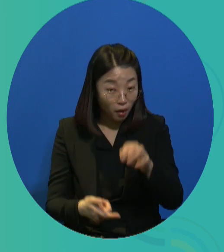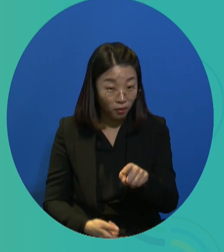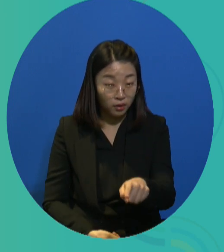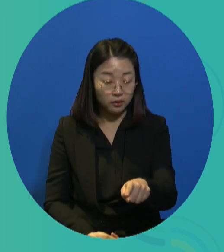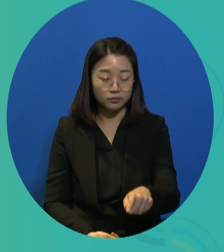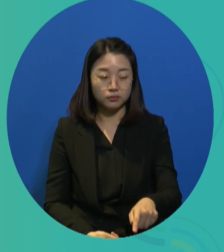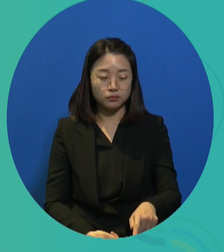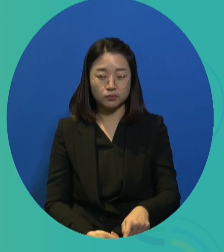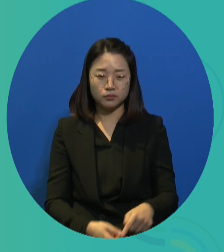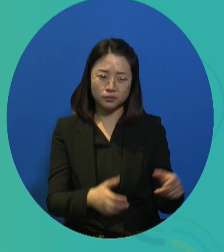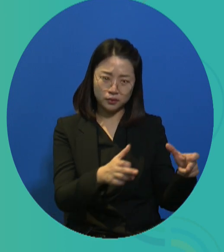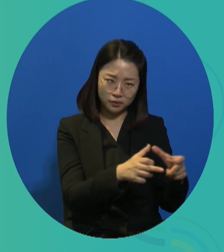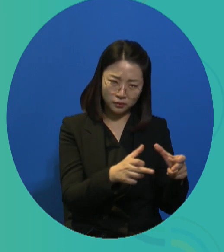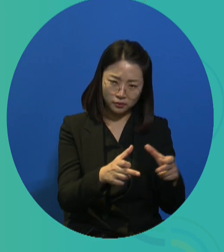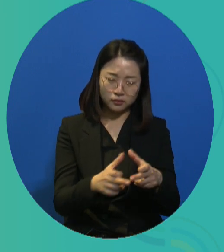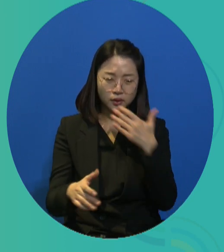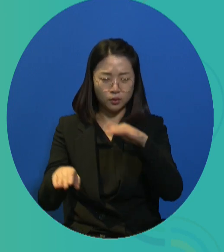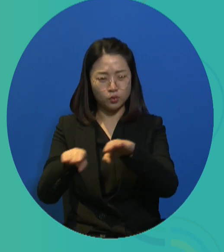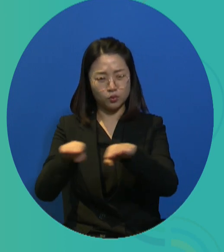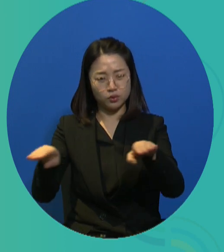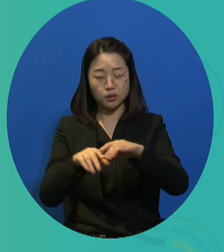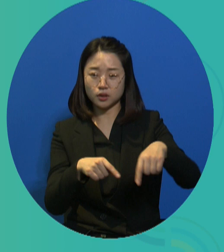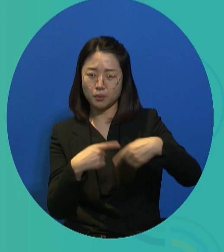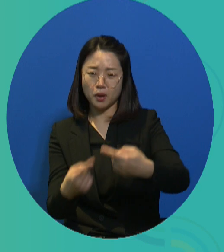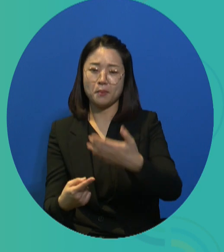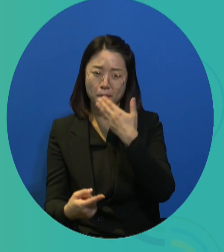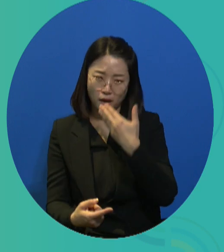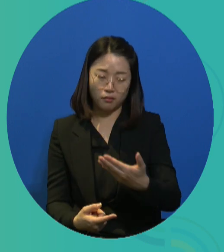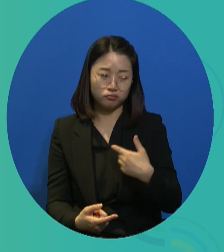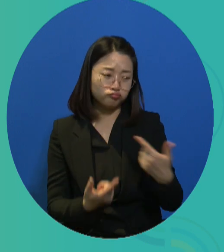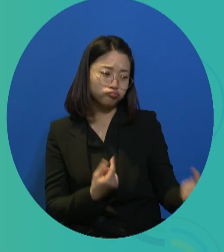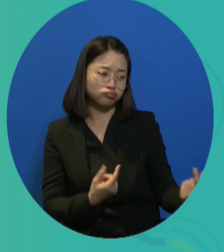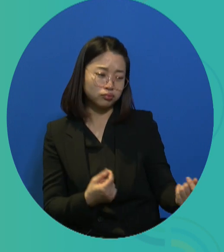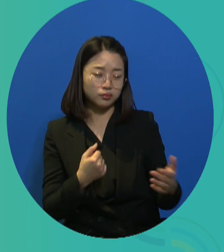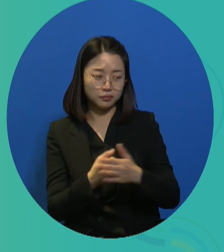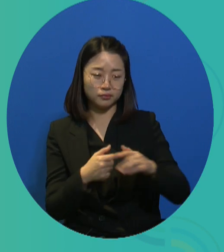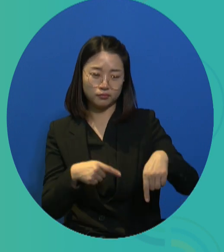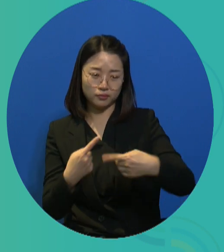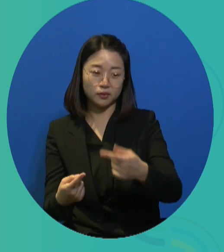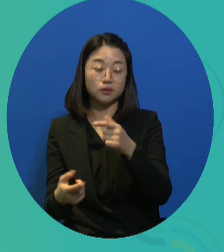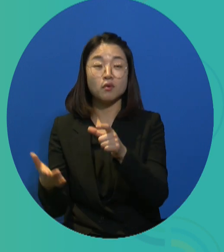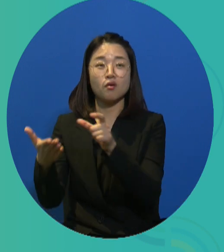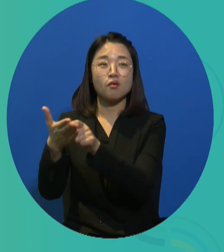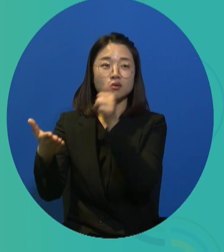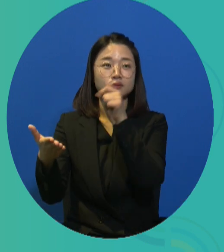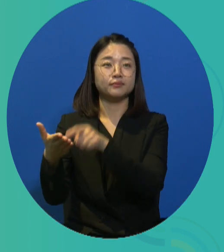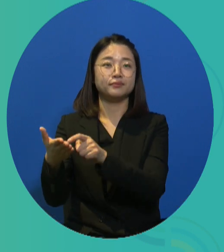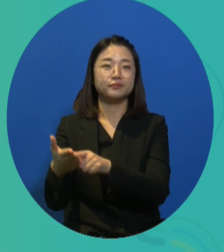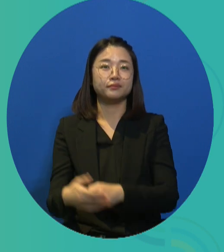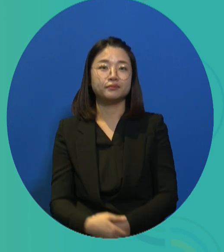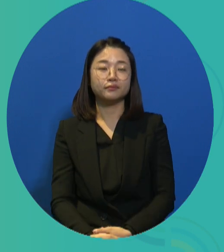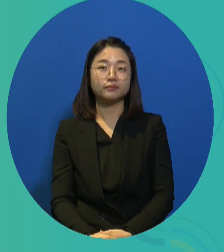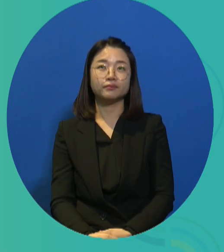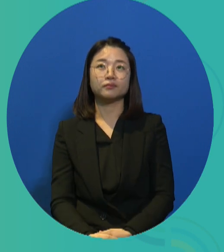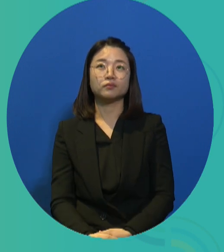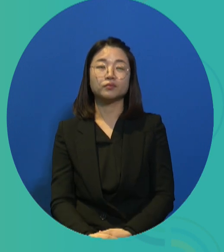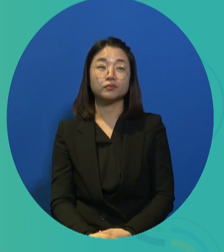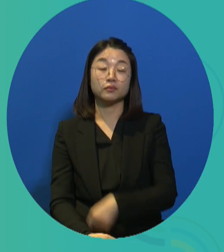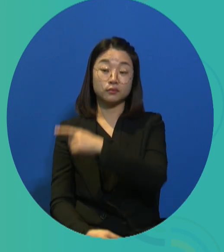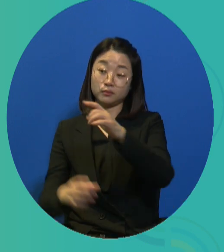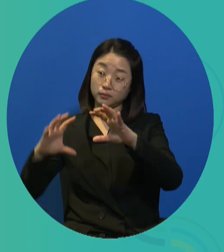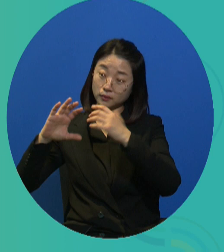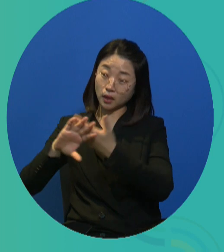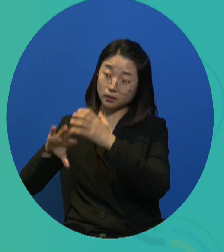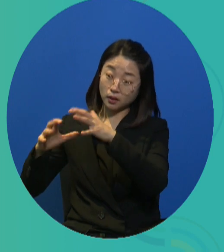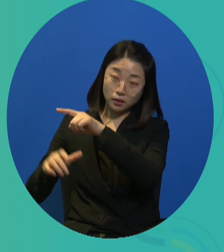in the European strategy for persons with disabilities, it announces and it declares equal opportunity to participation.